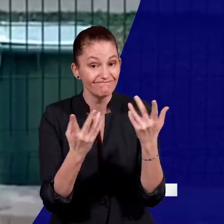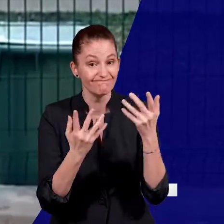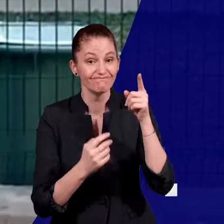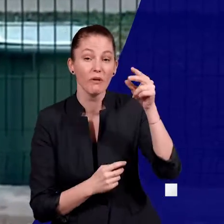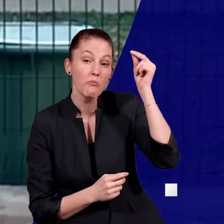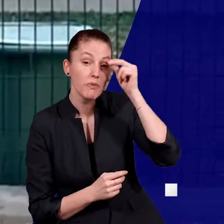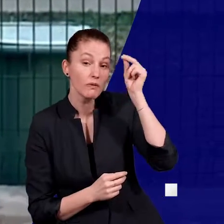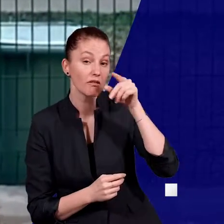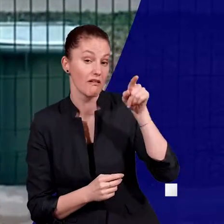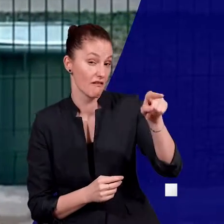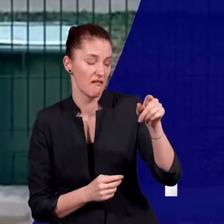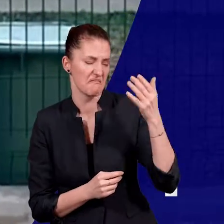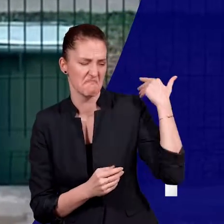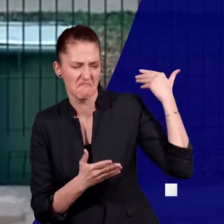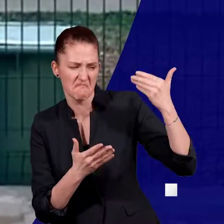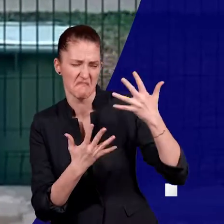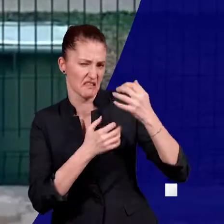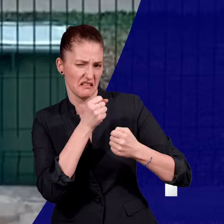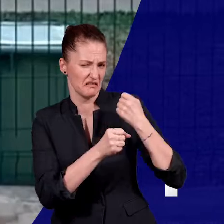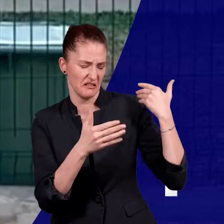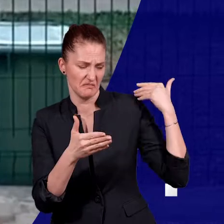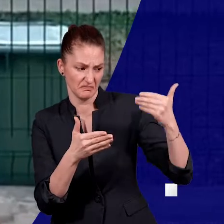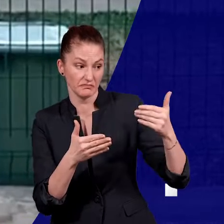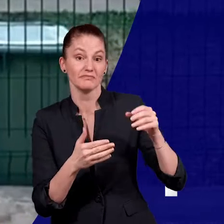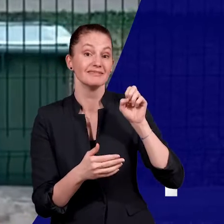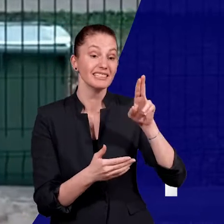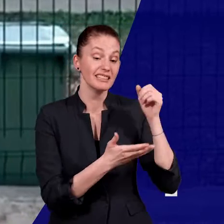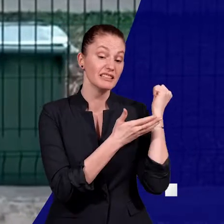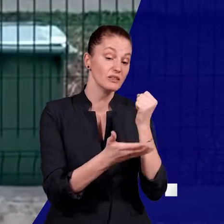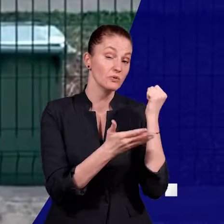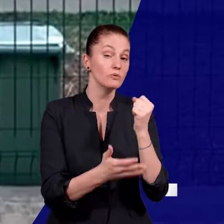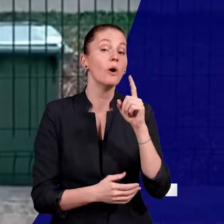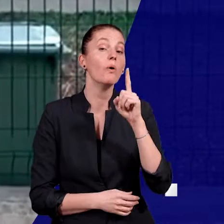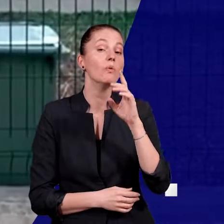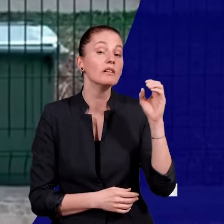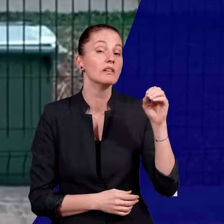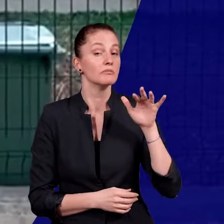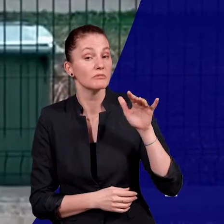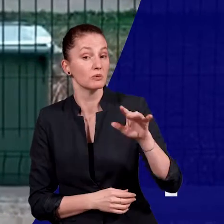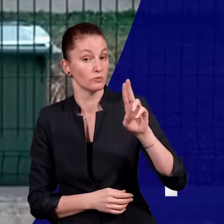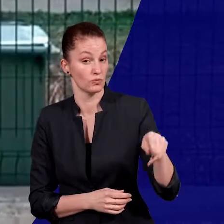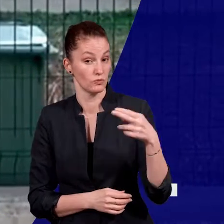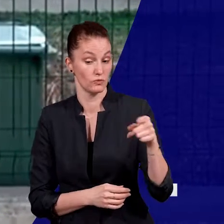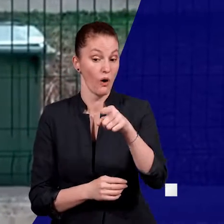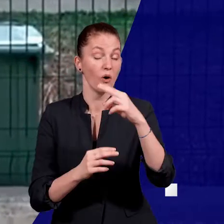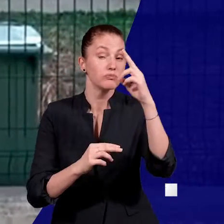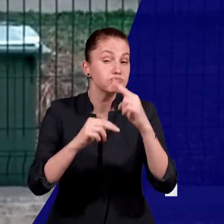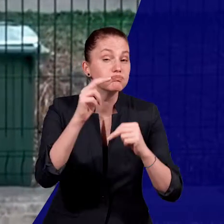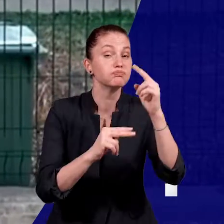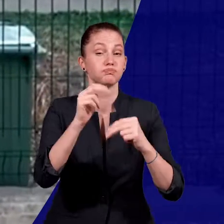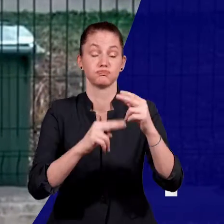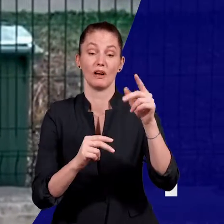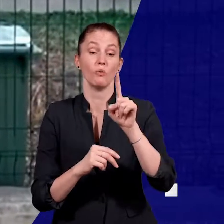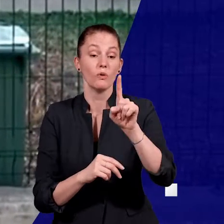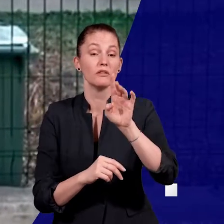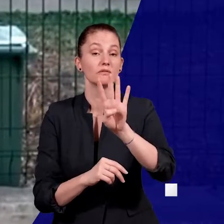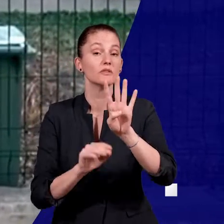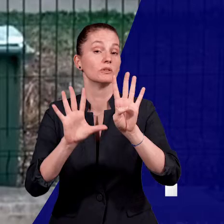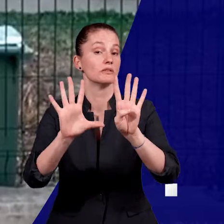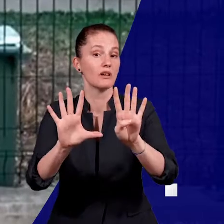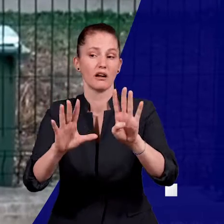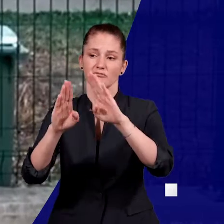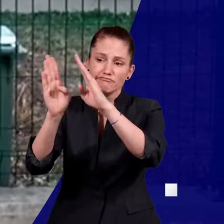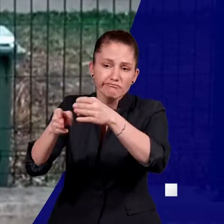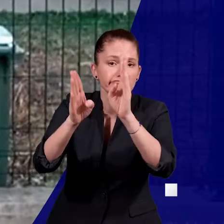149 family-type placement centres were built in Bulgaria in the last decade, funded